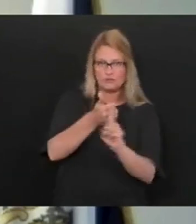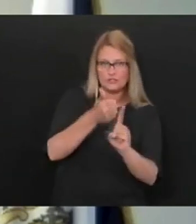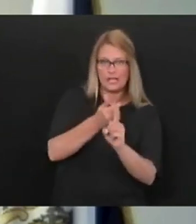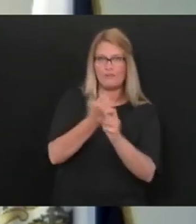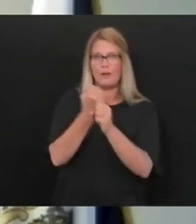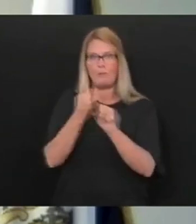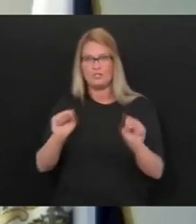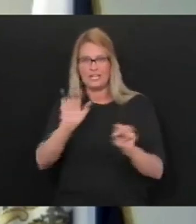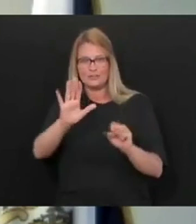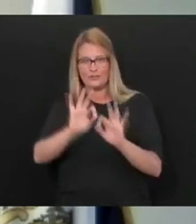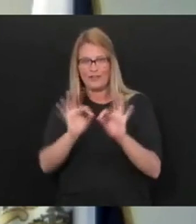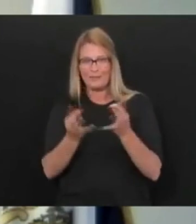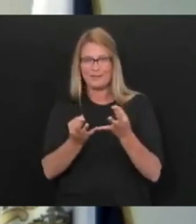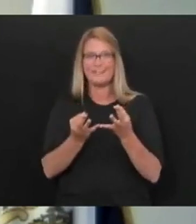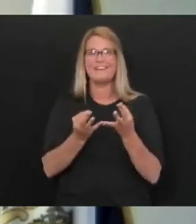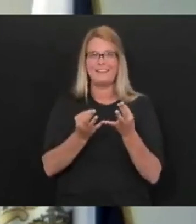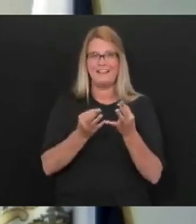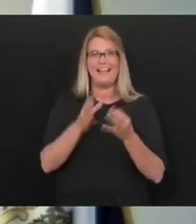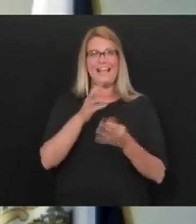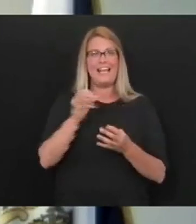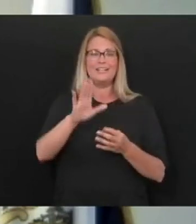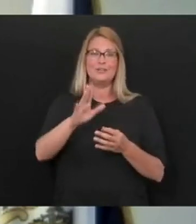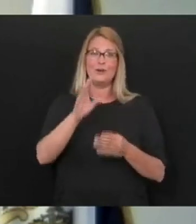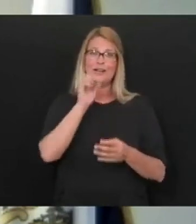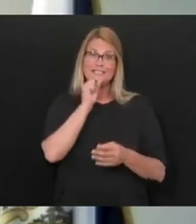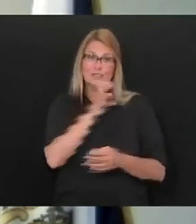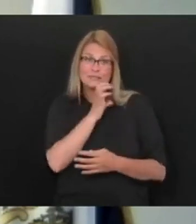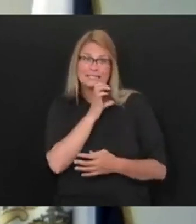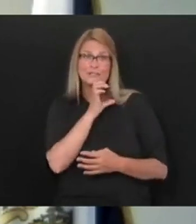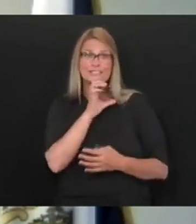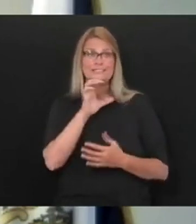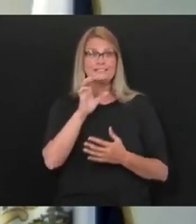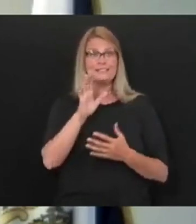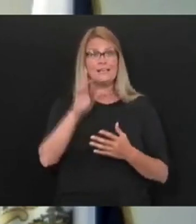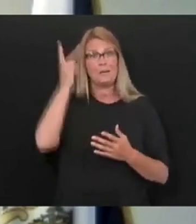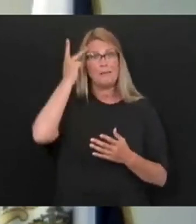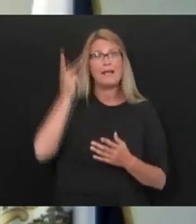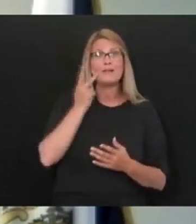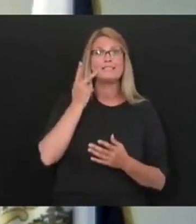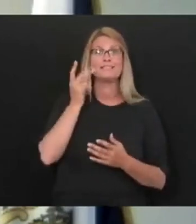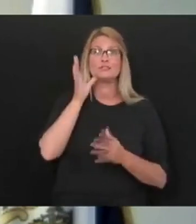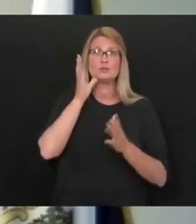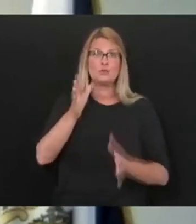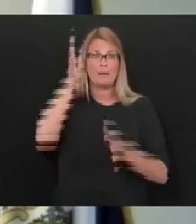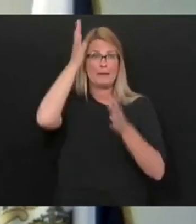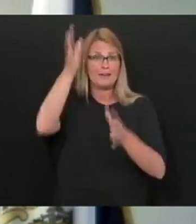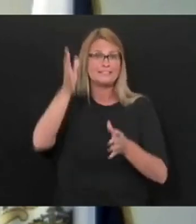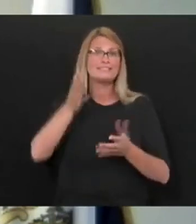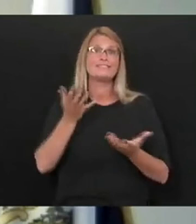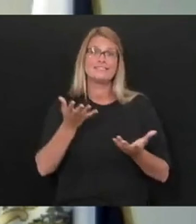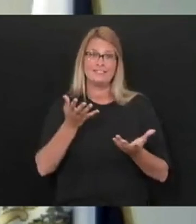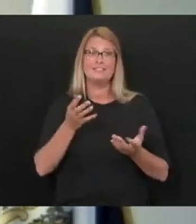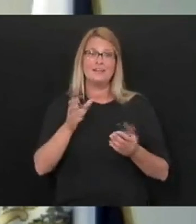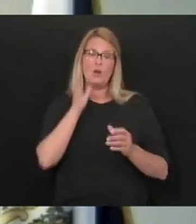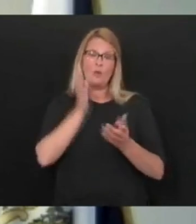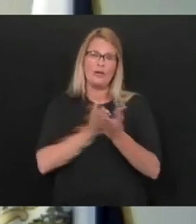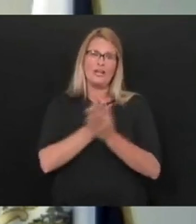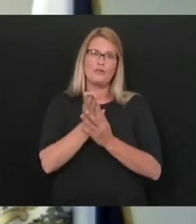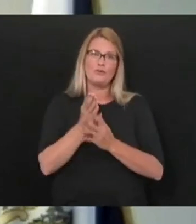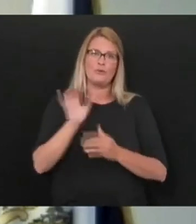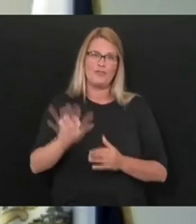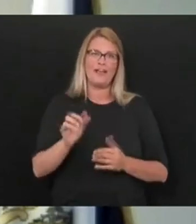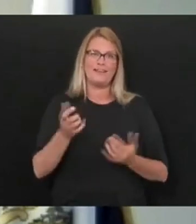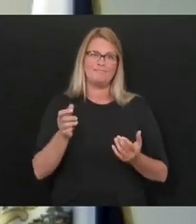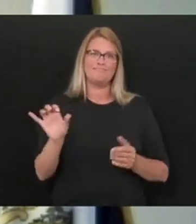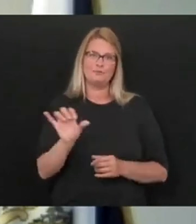especially protect our our loved ones, our elderly parents, grandparents, et cetera. We'll get through the second wave as well.